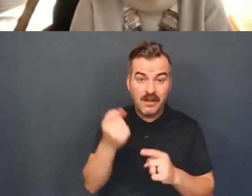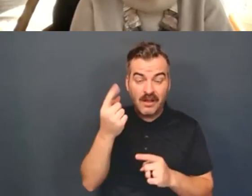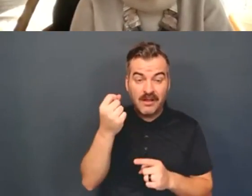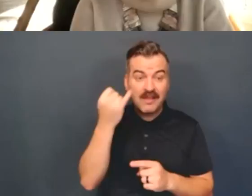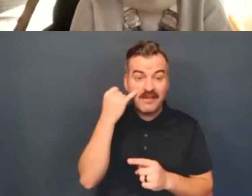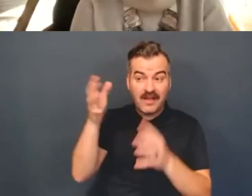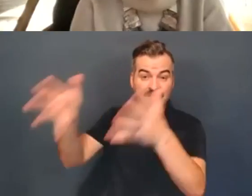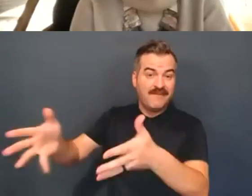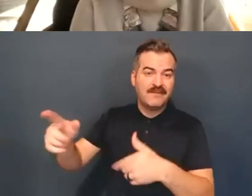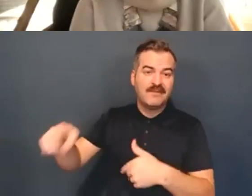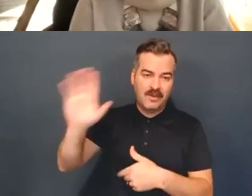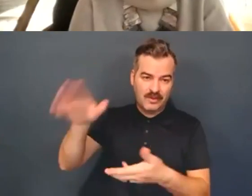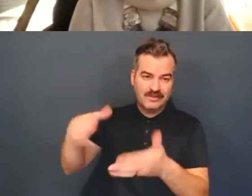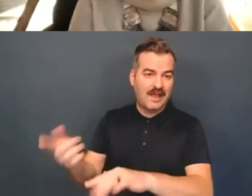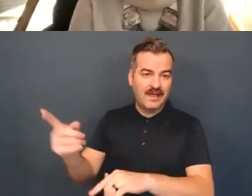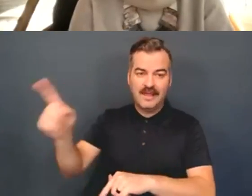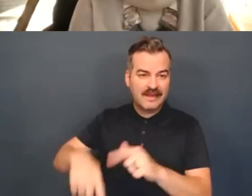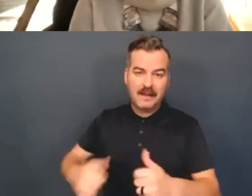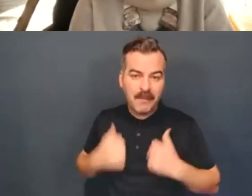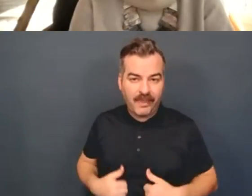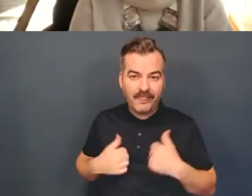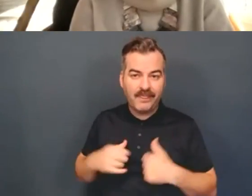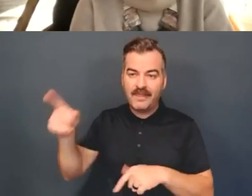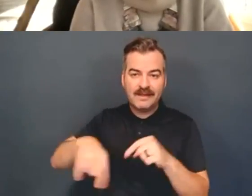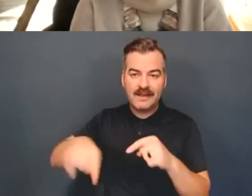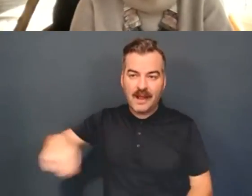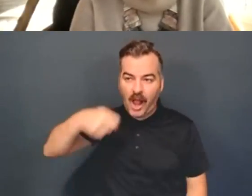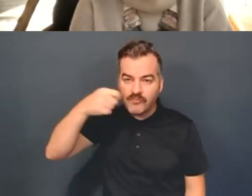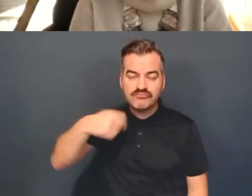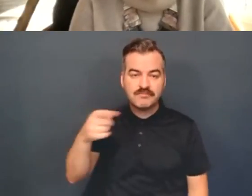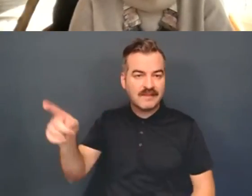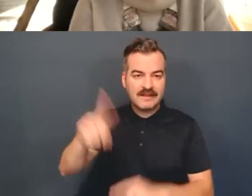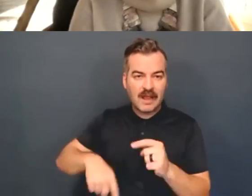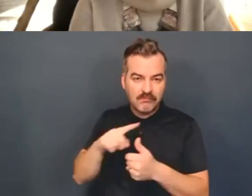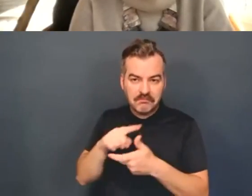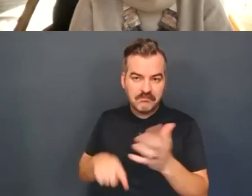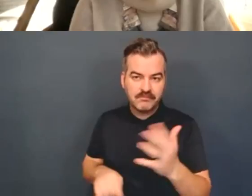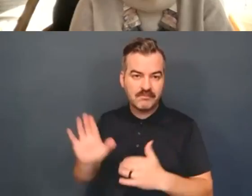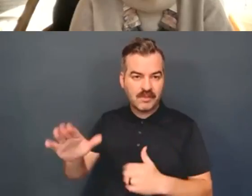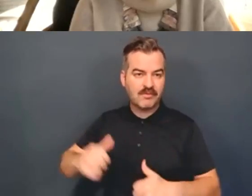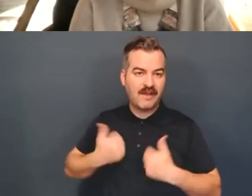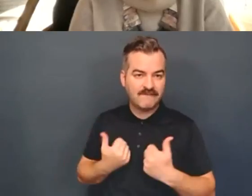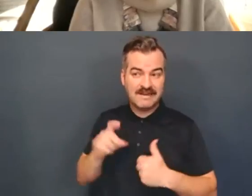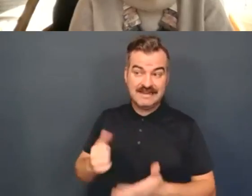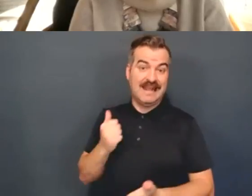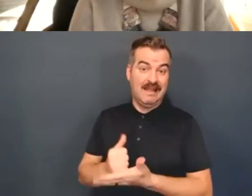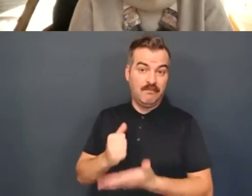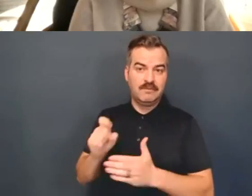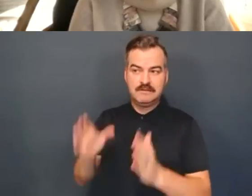themselves or feed themselves or, or, or manage to maintain their own lives without help.